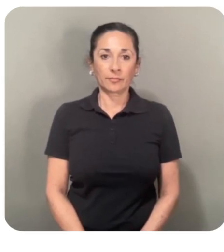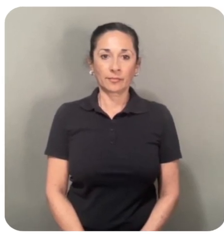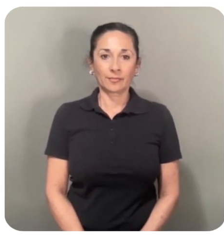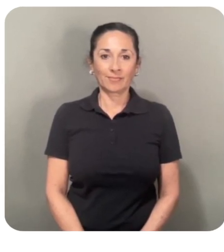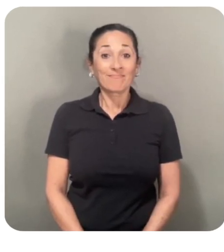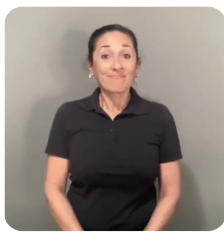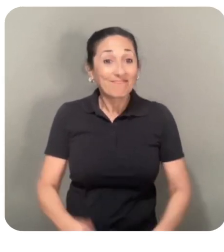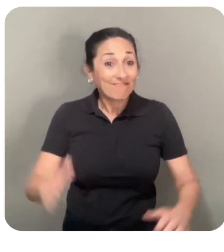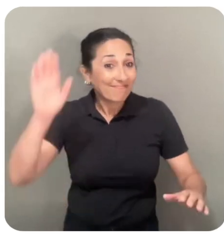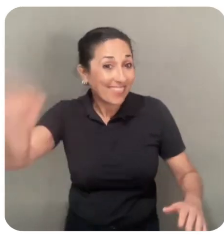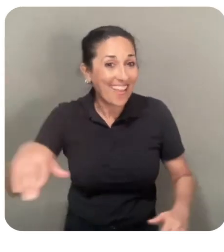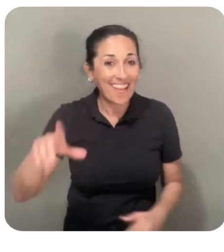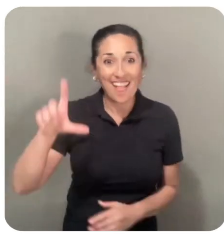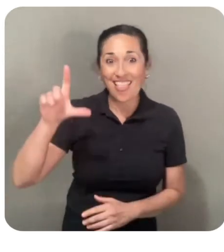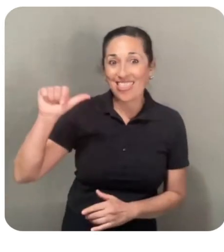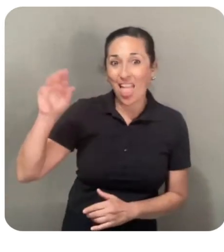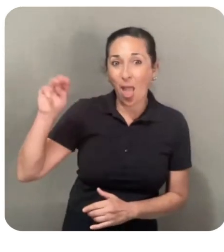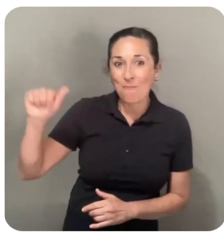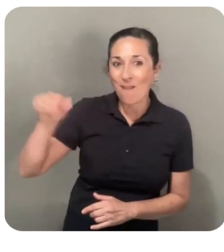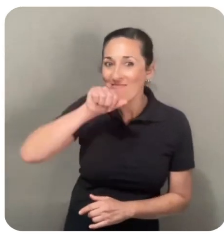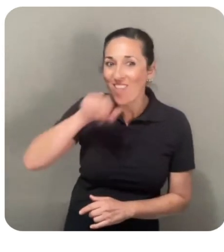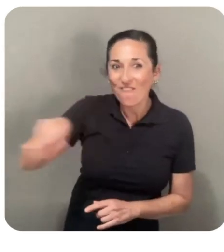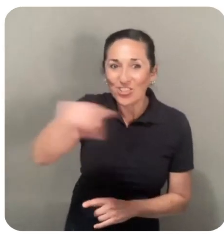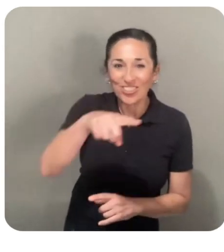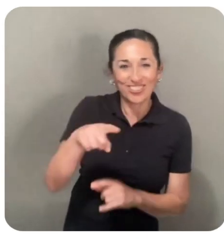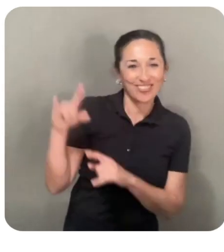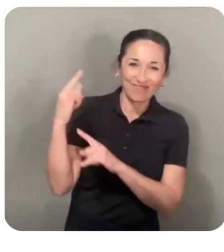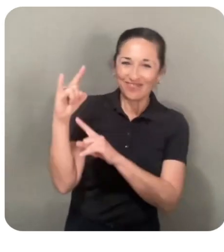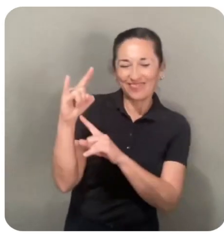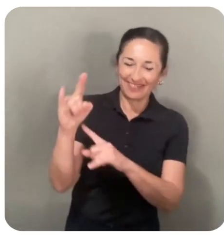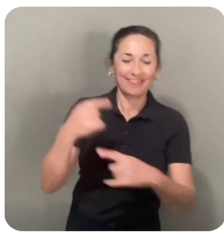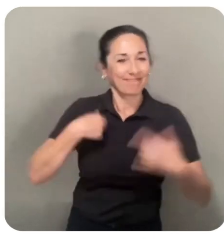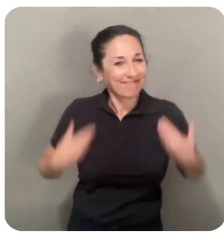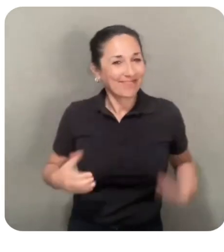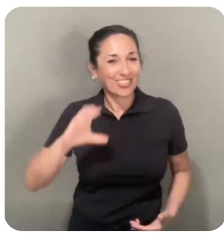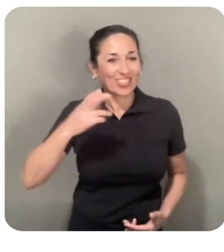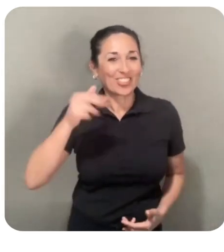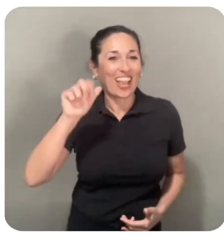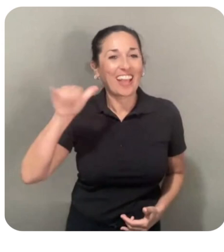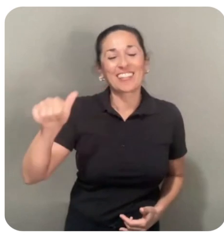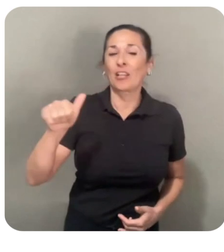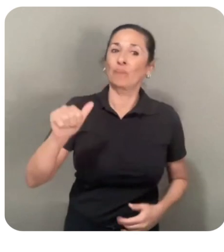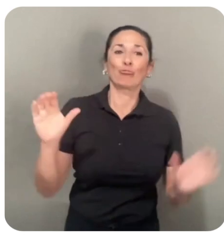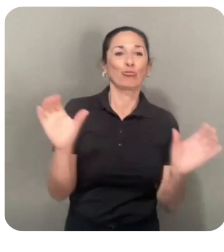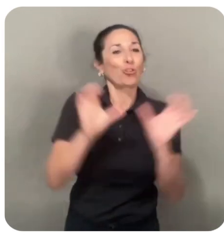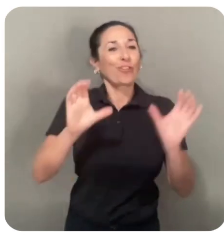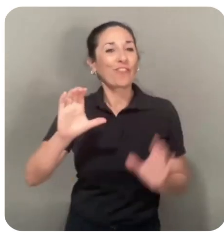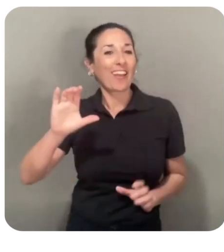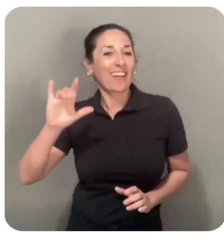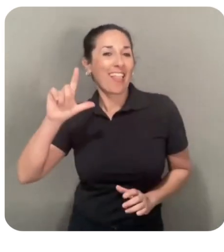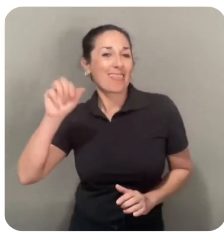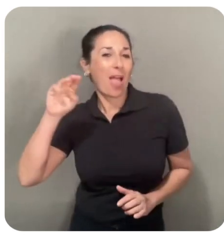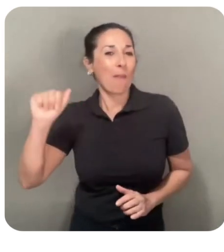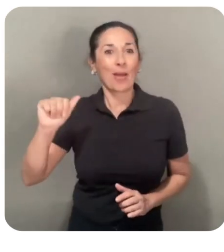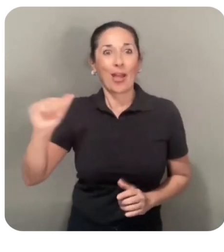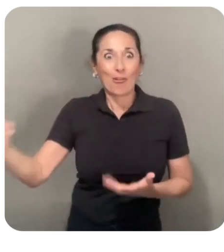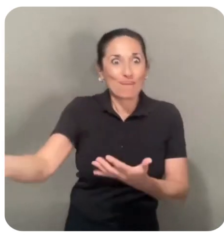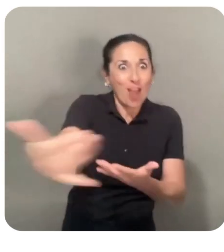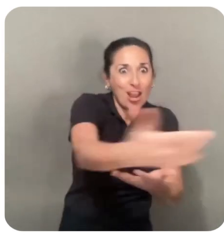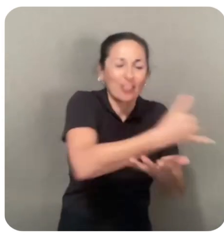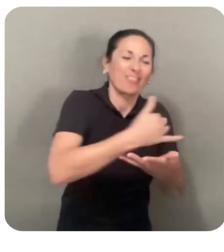Hey there, Llama Lovers. I'm Chaya, a certified Llama Wrangler. A.K.A. Product Manager.